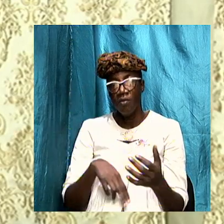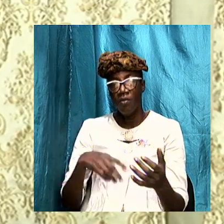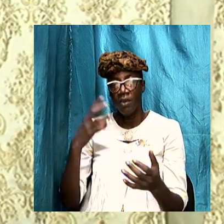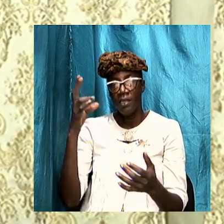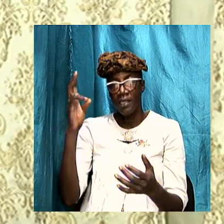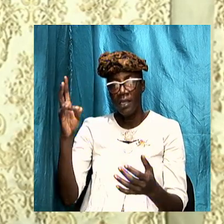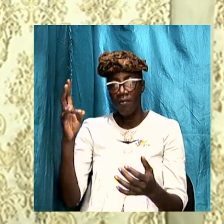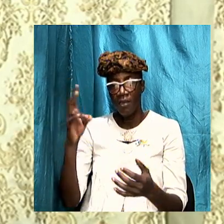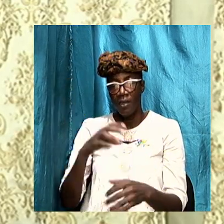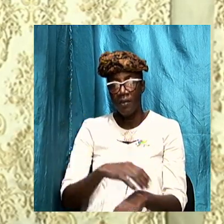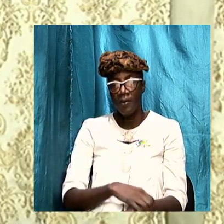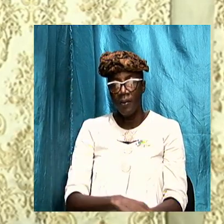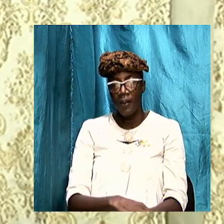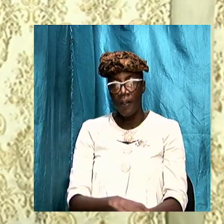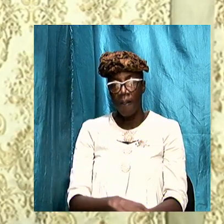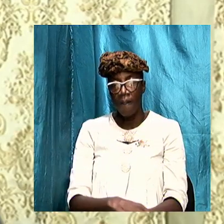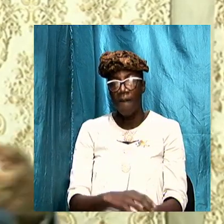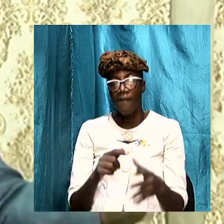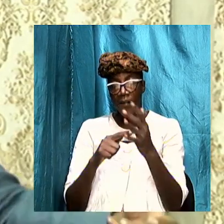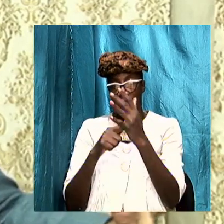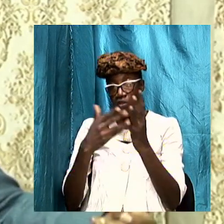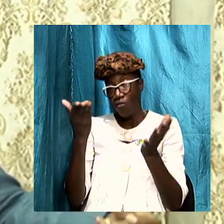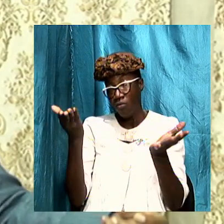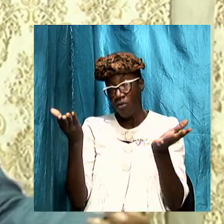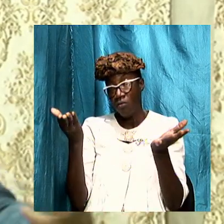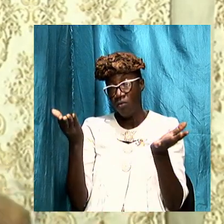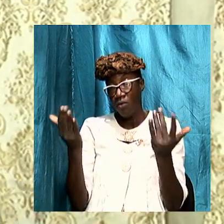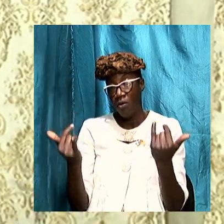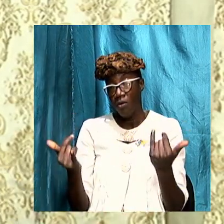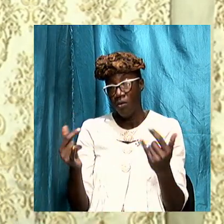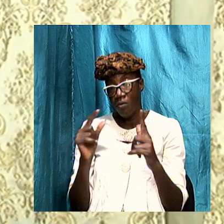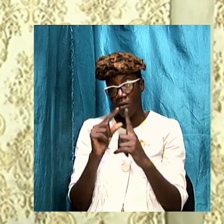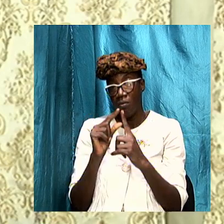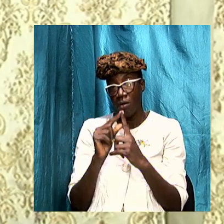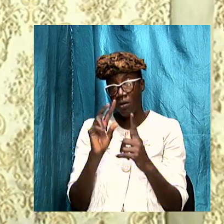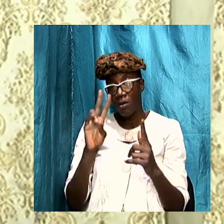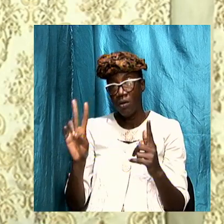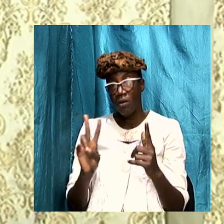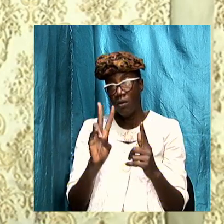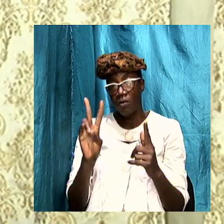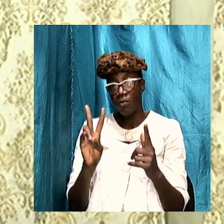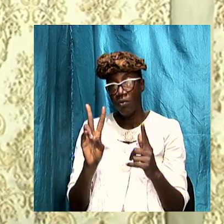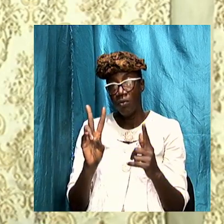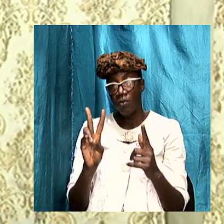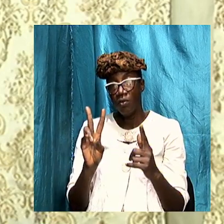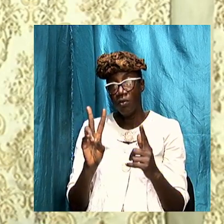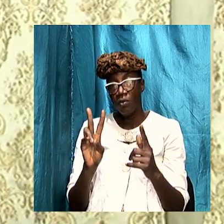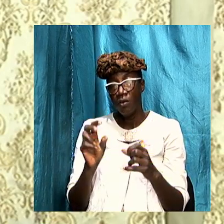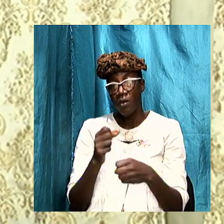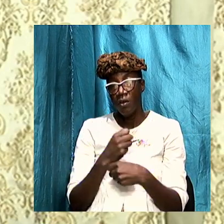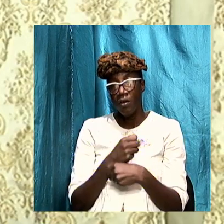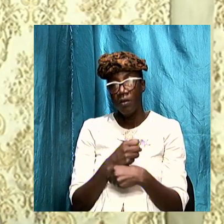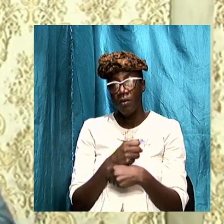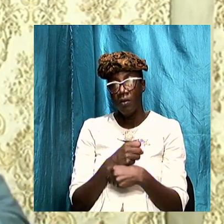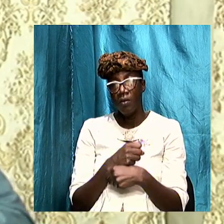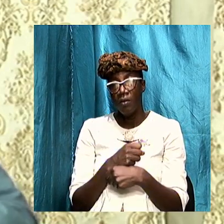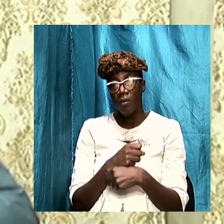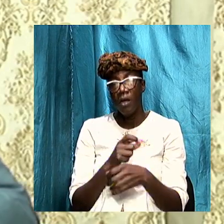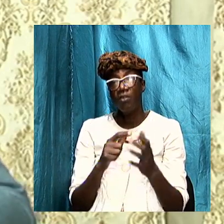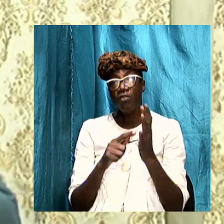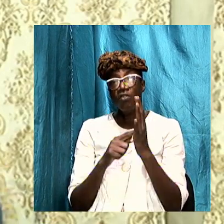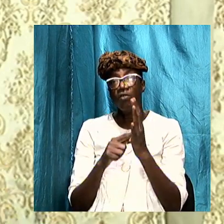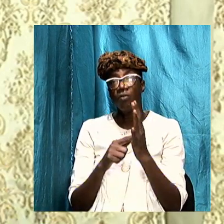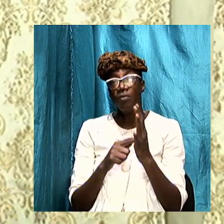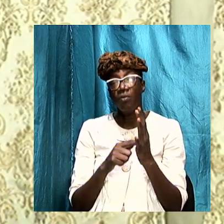7 I want to show us how the word is used and make the point that